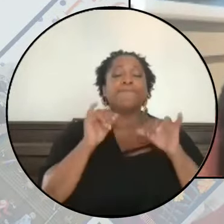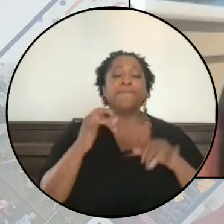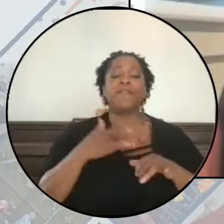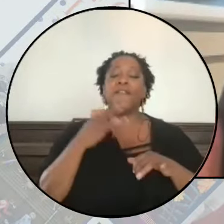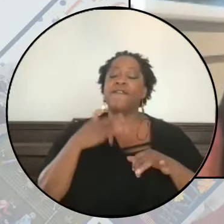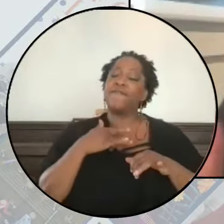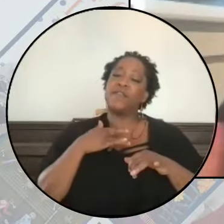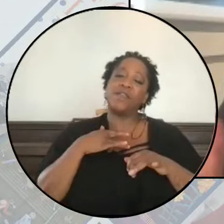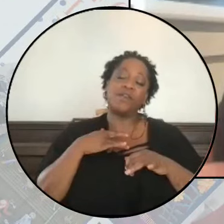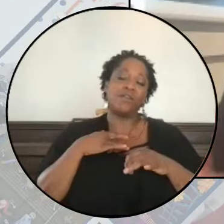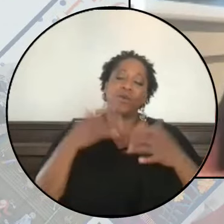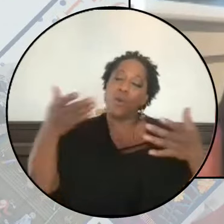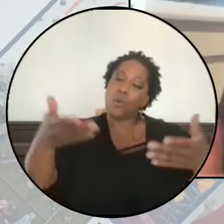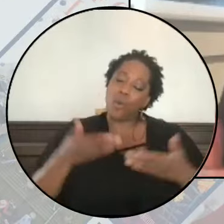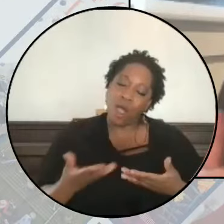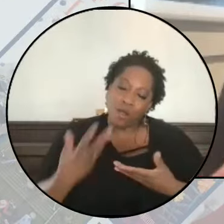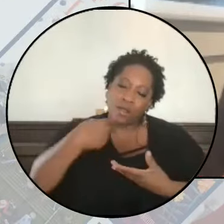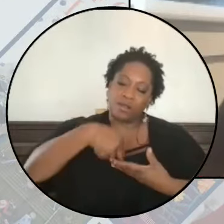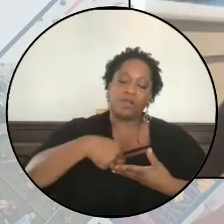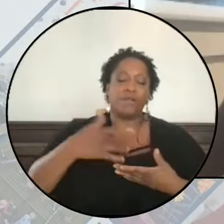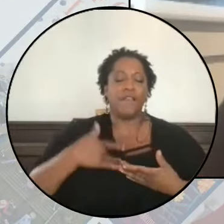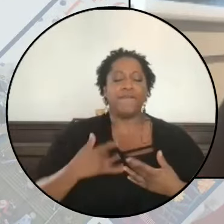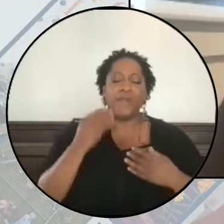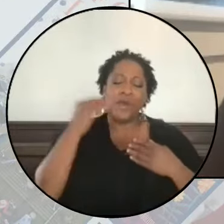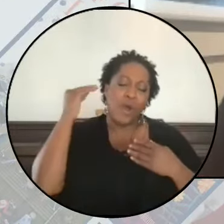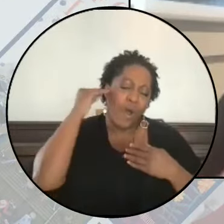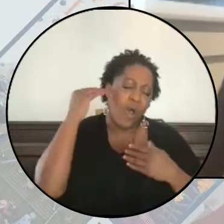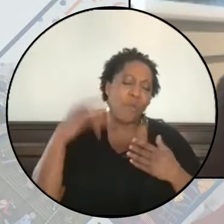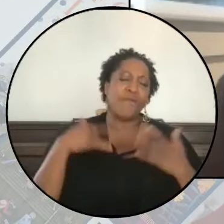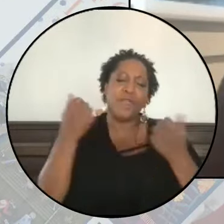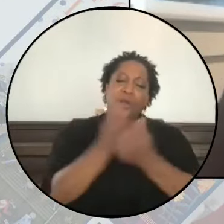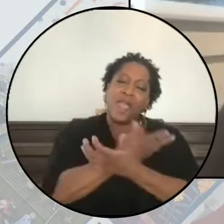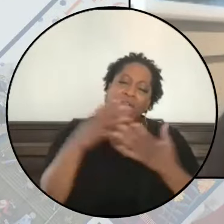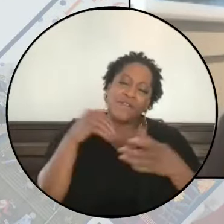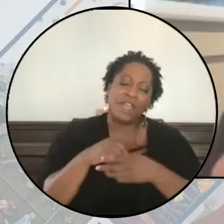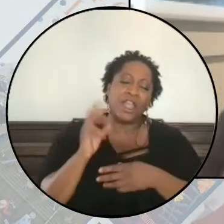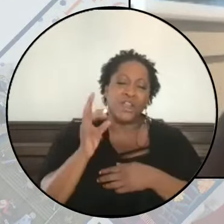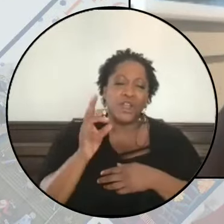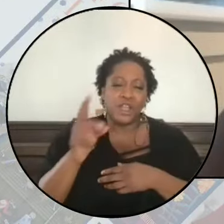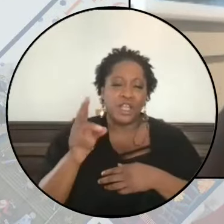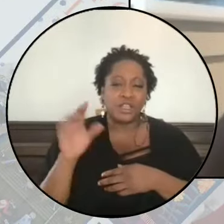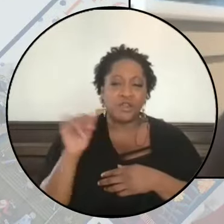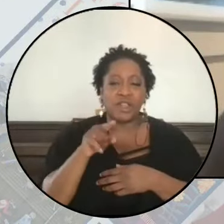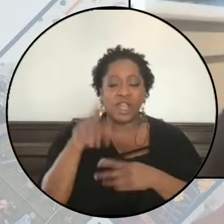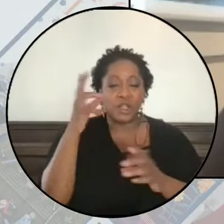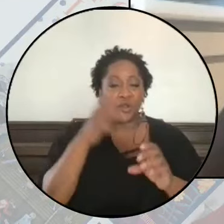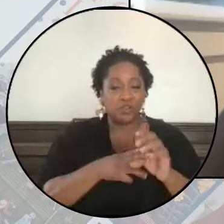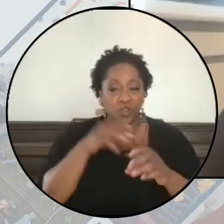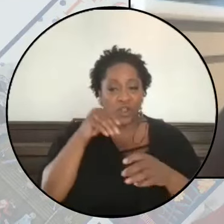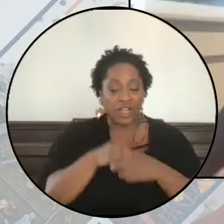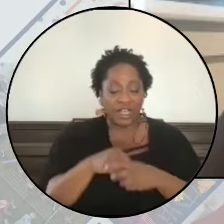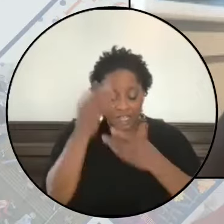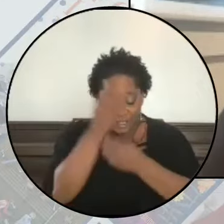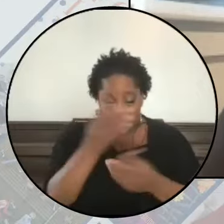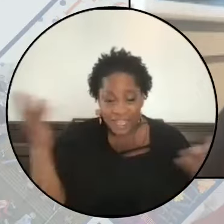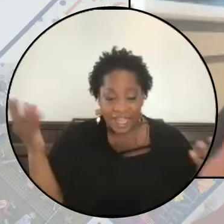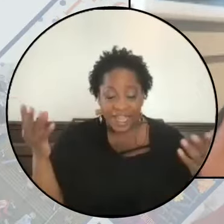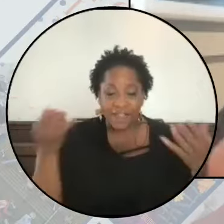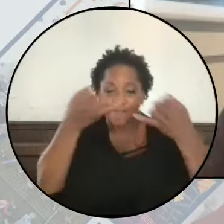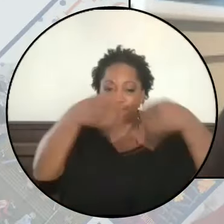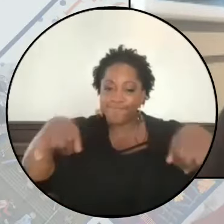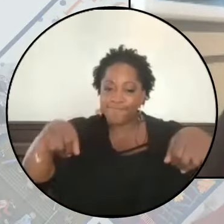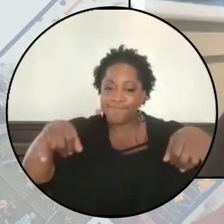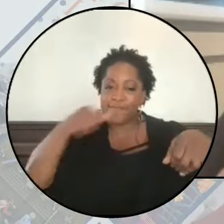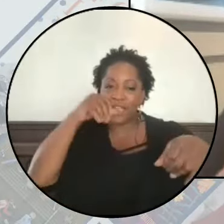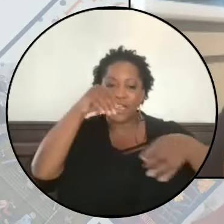feel so welcome, feel at home, feel everything in your history as you join in saying, not